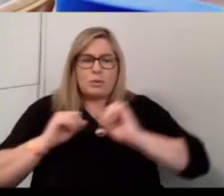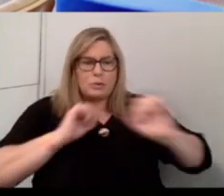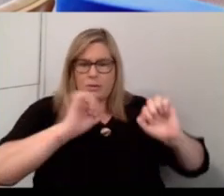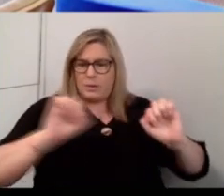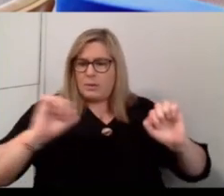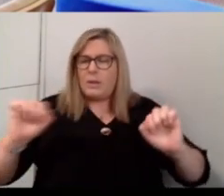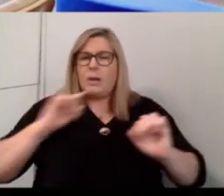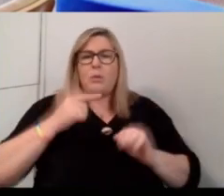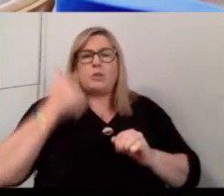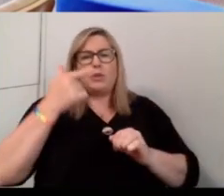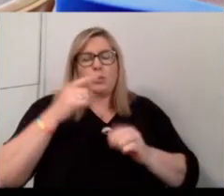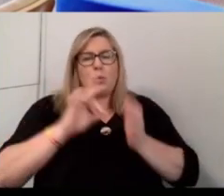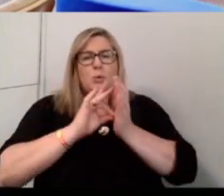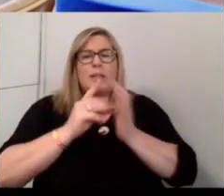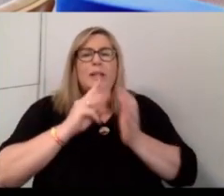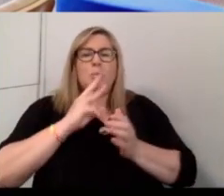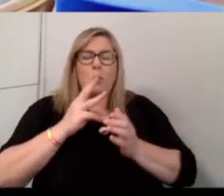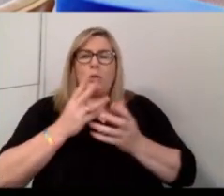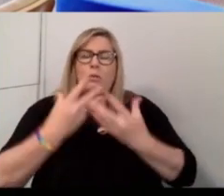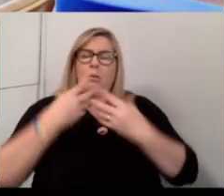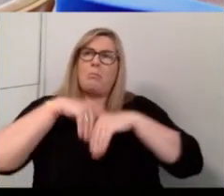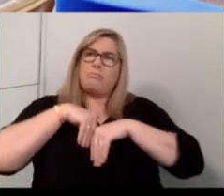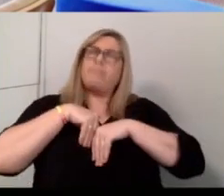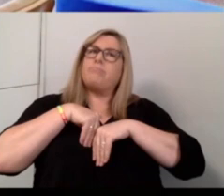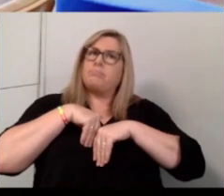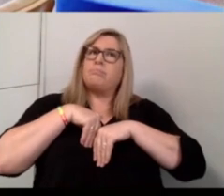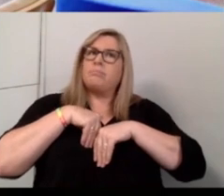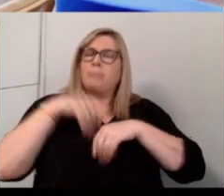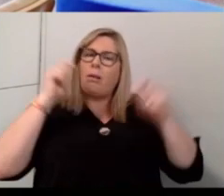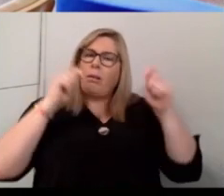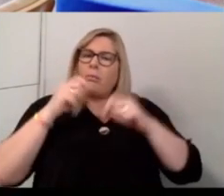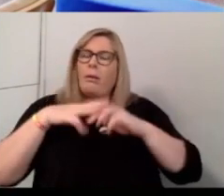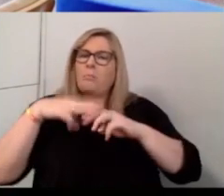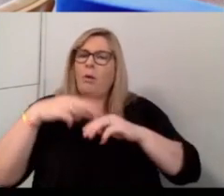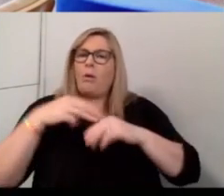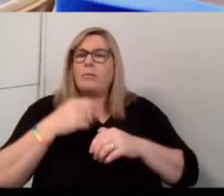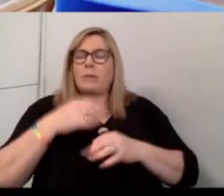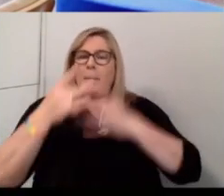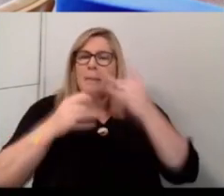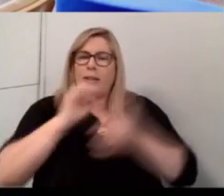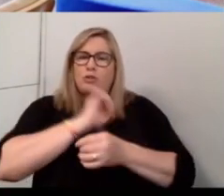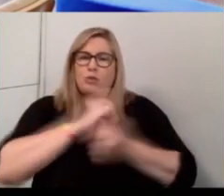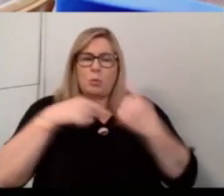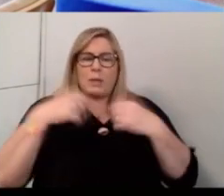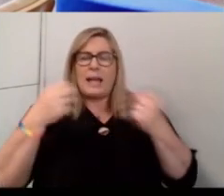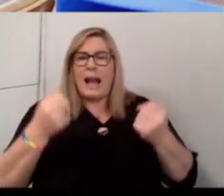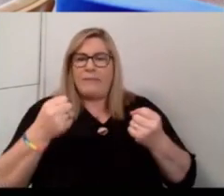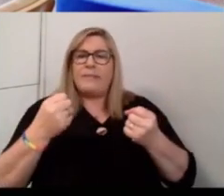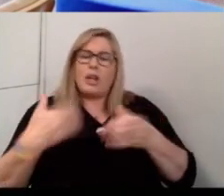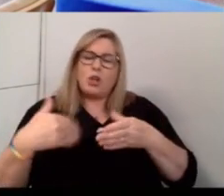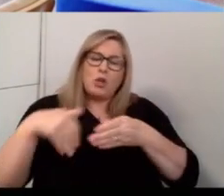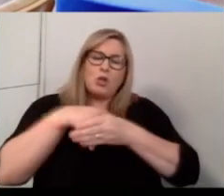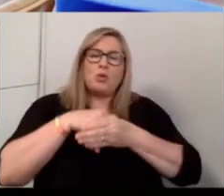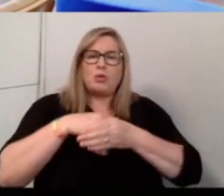resonated with me in terms of also ensuring that we have inclusive innovation in